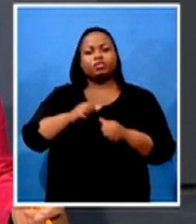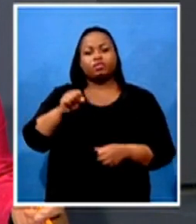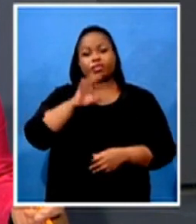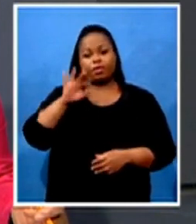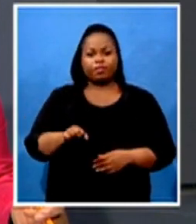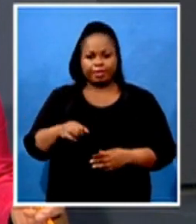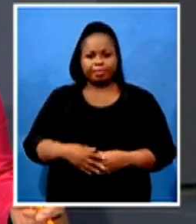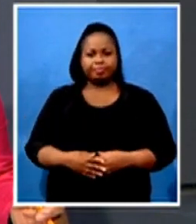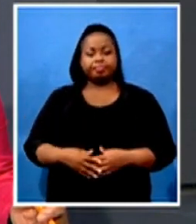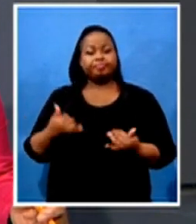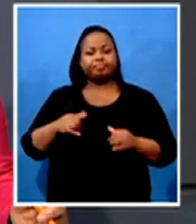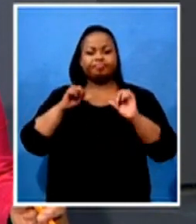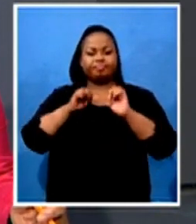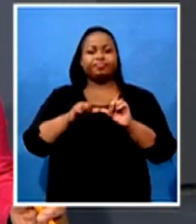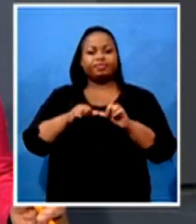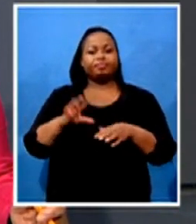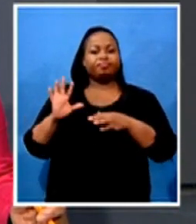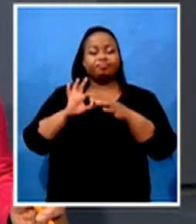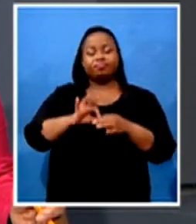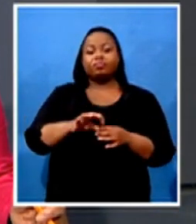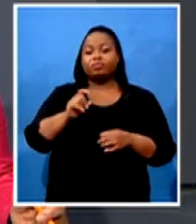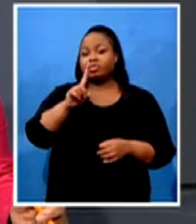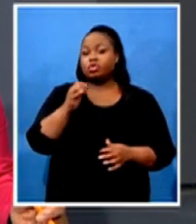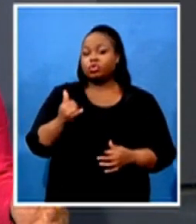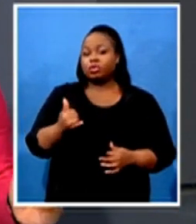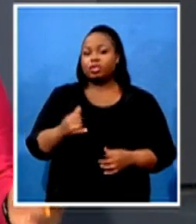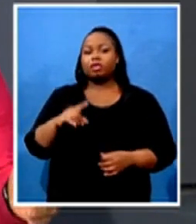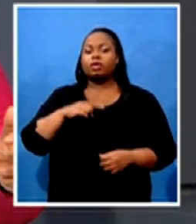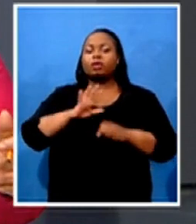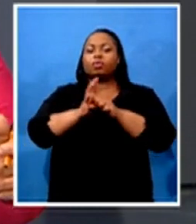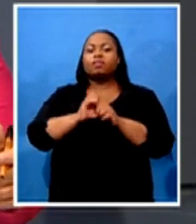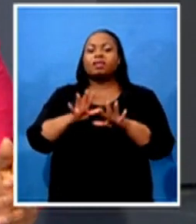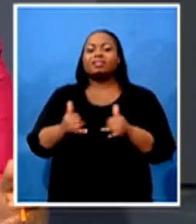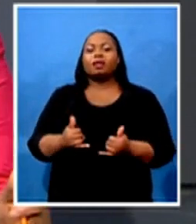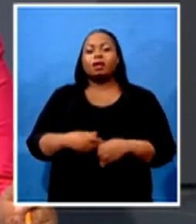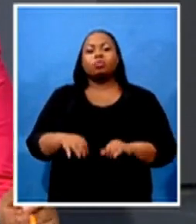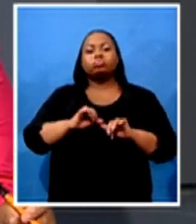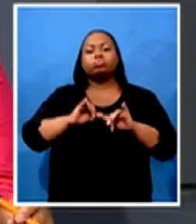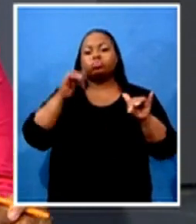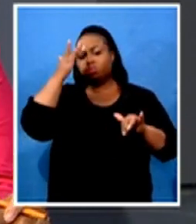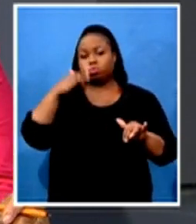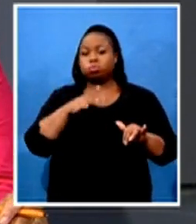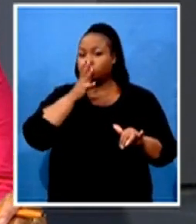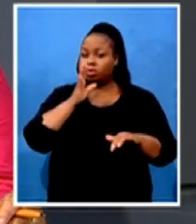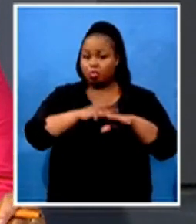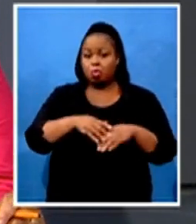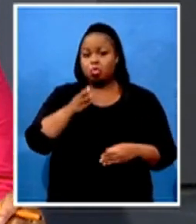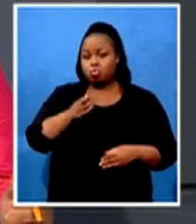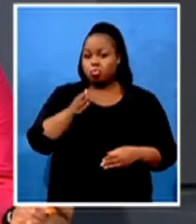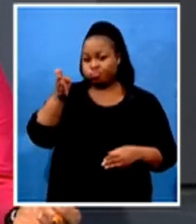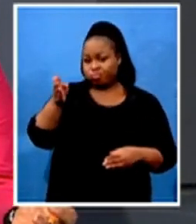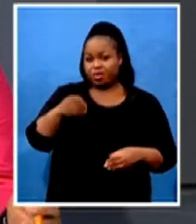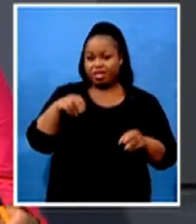question we're asking you today. As COVID-19 infections surge in the country, will you be visiting restaurants, cinemas and casinos